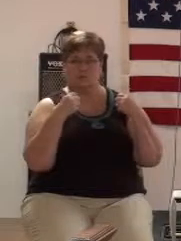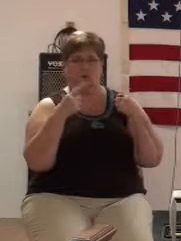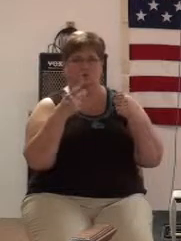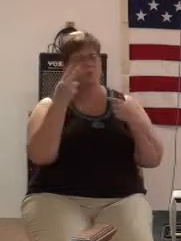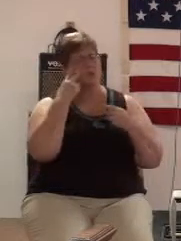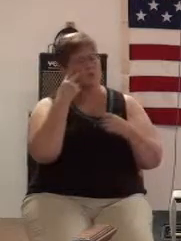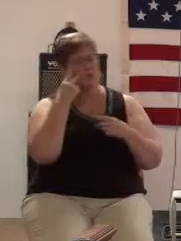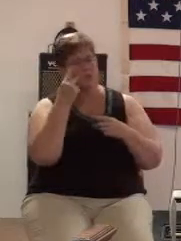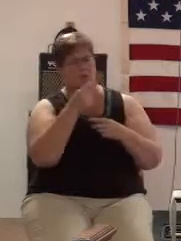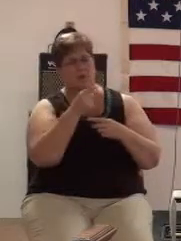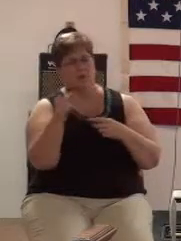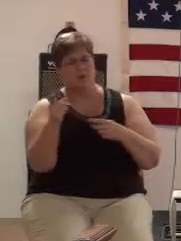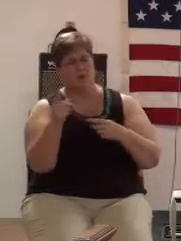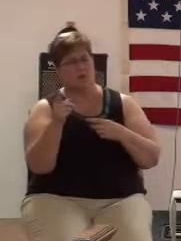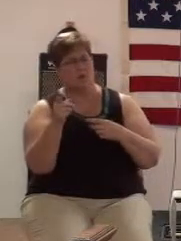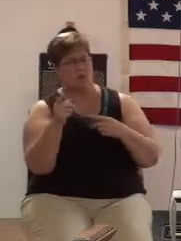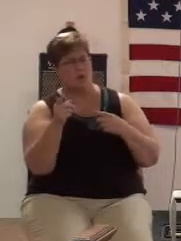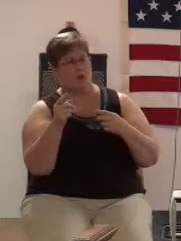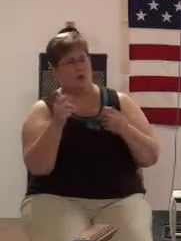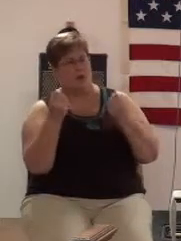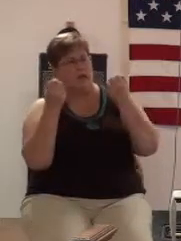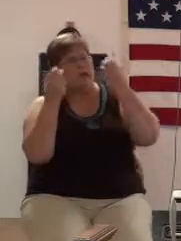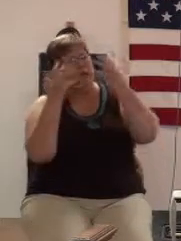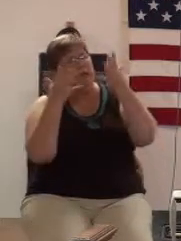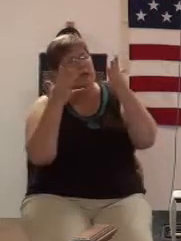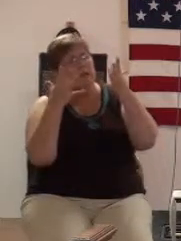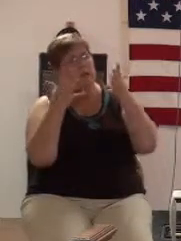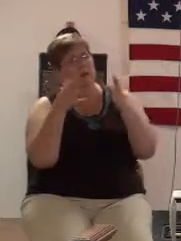You see, there's very many.